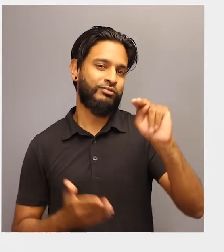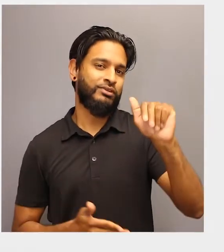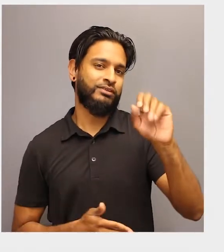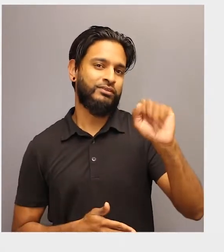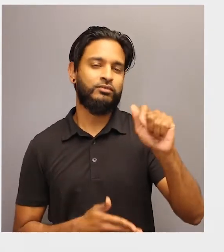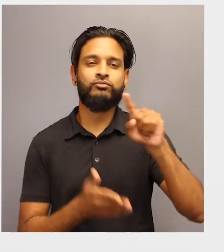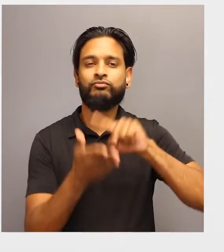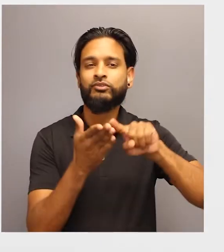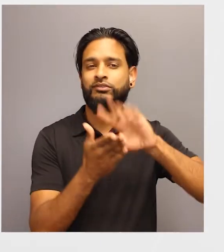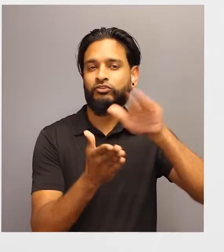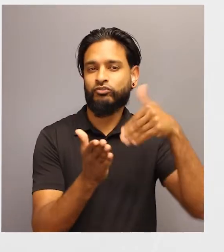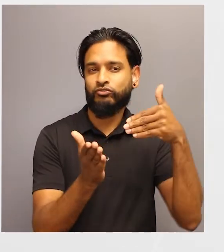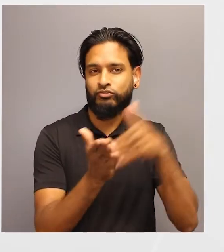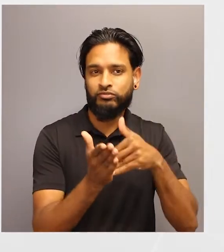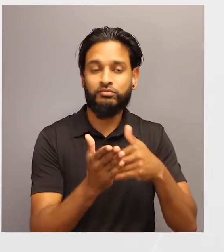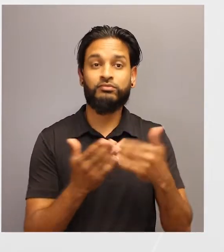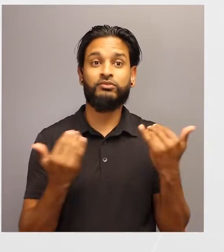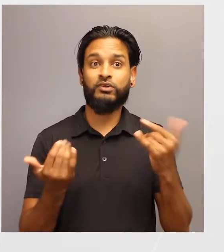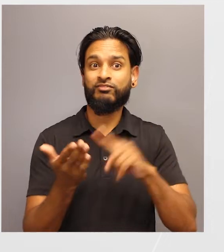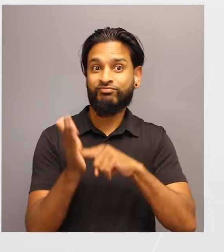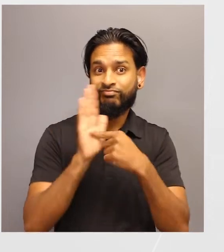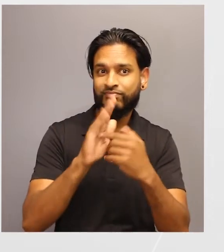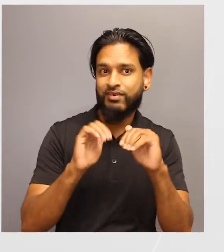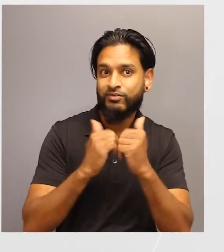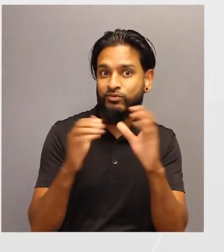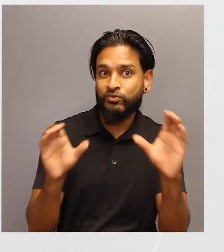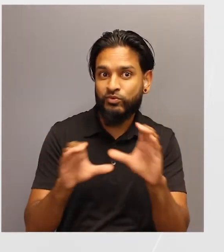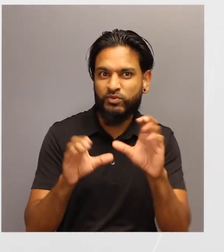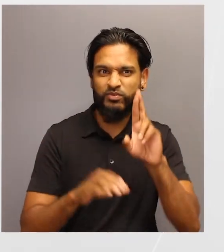demonstrating how to utilize our Rover Races activity.